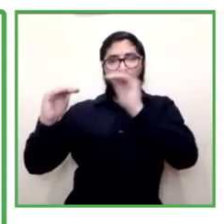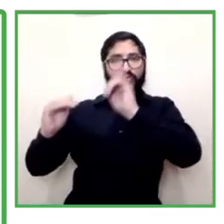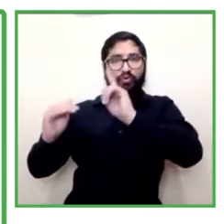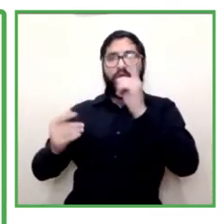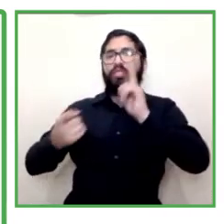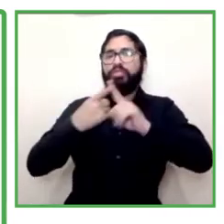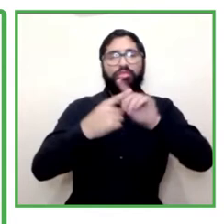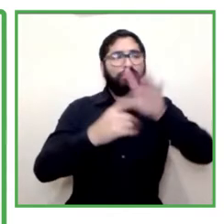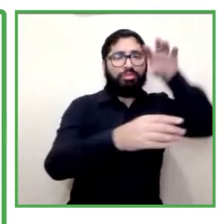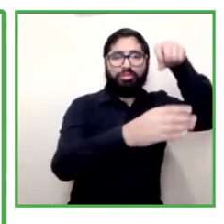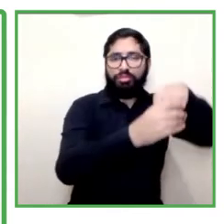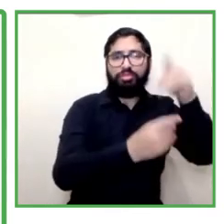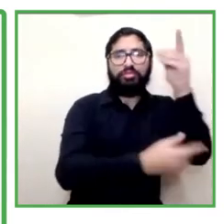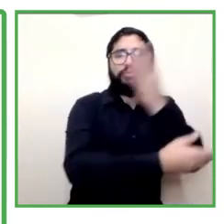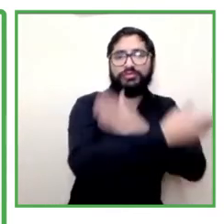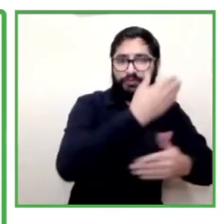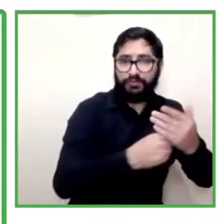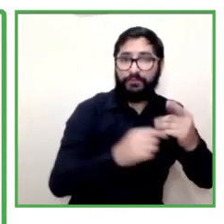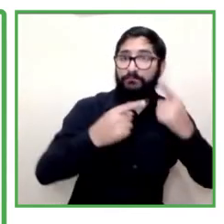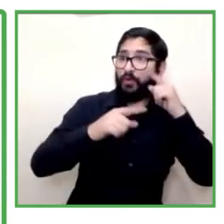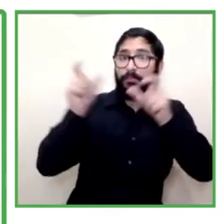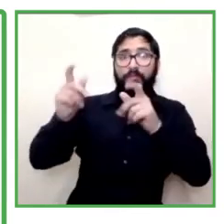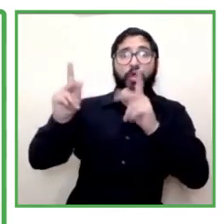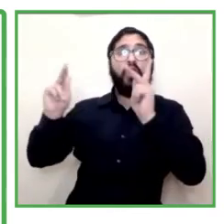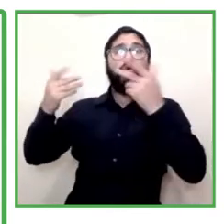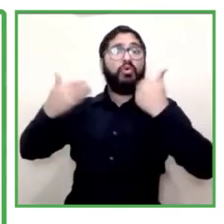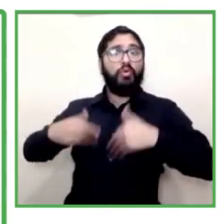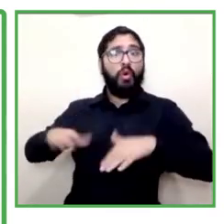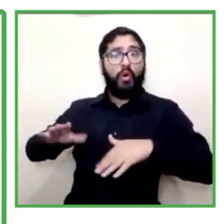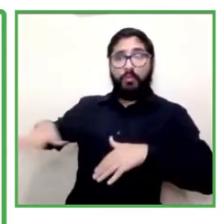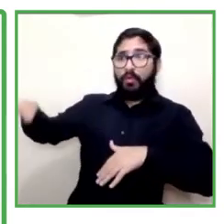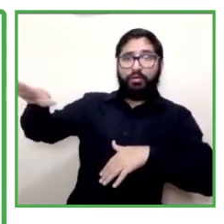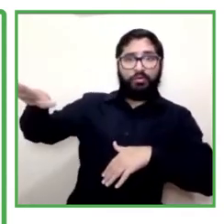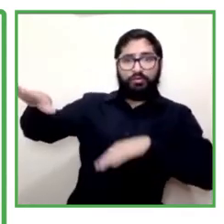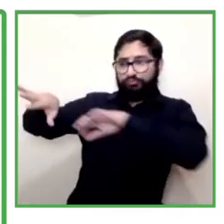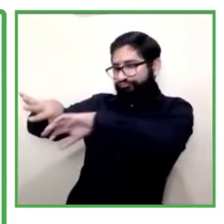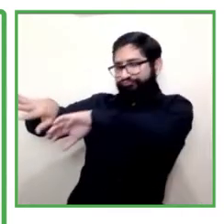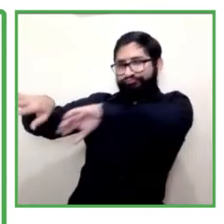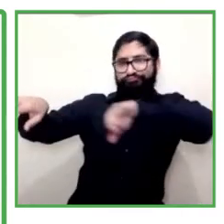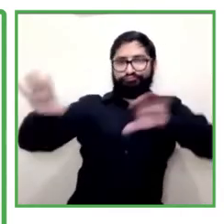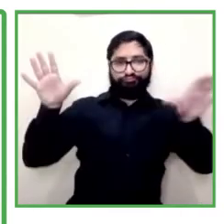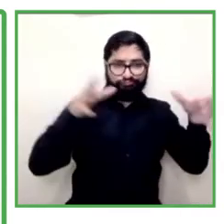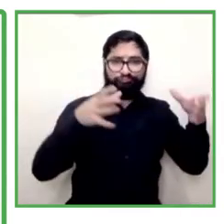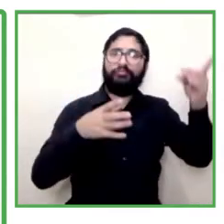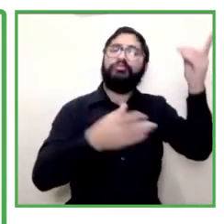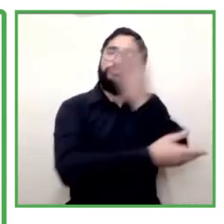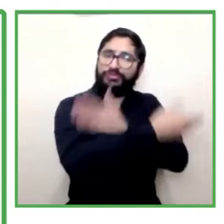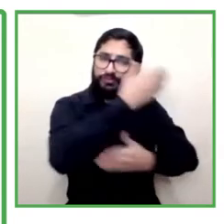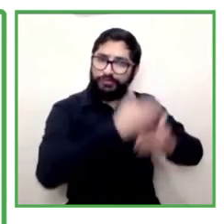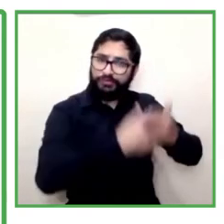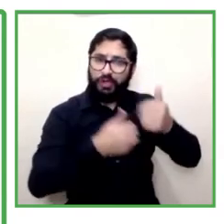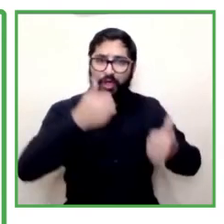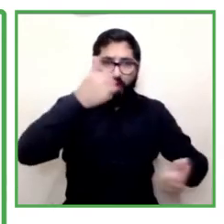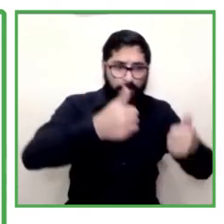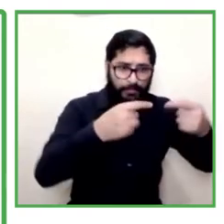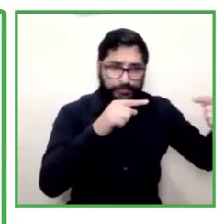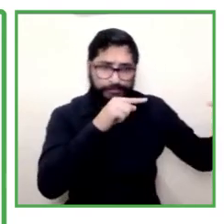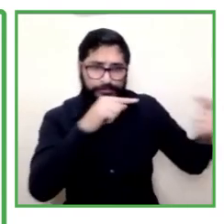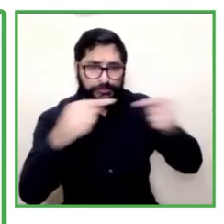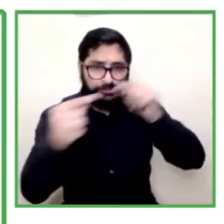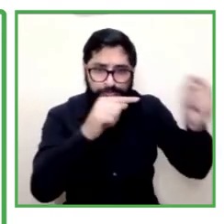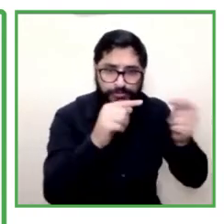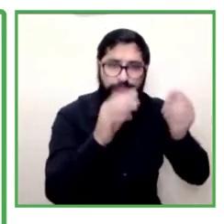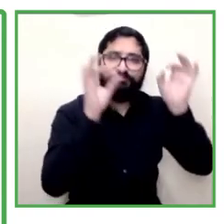and these populations have different kinds of communications because we have different